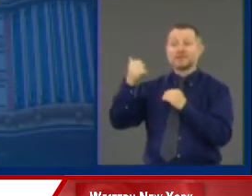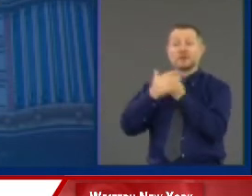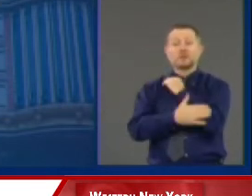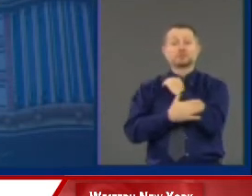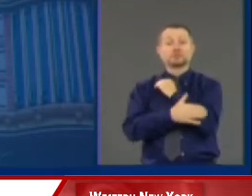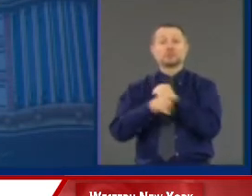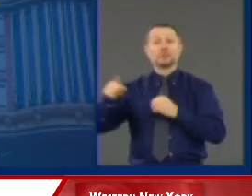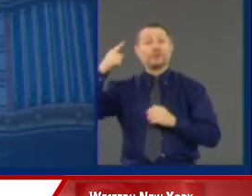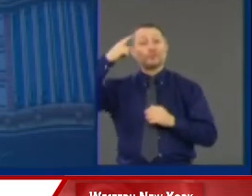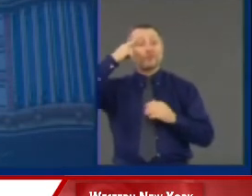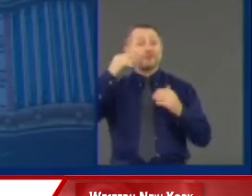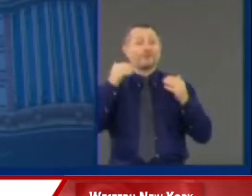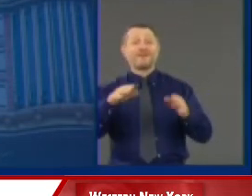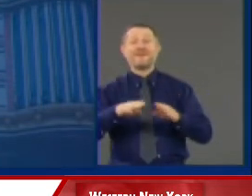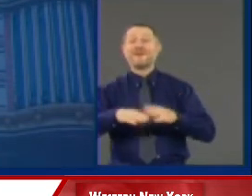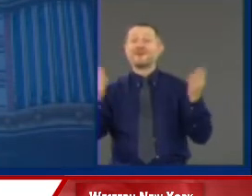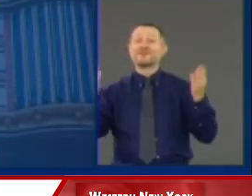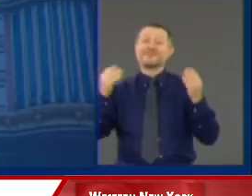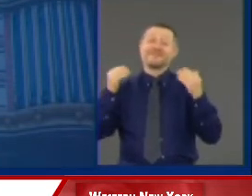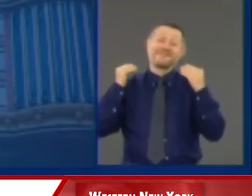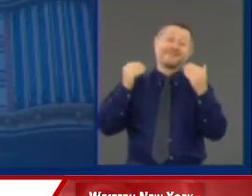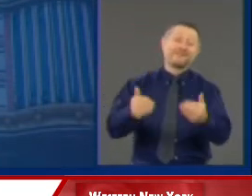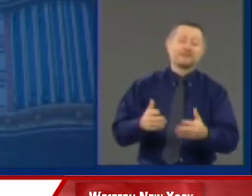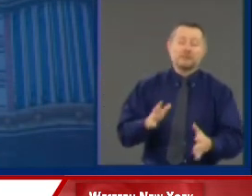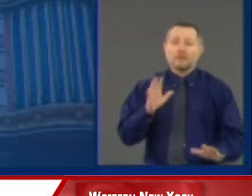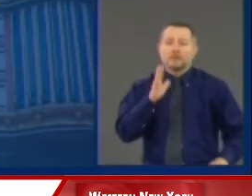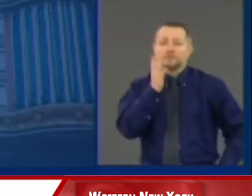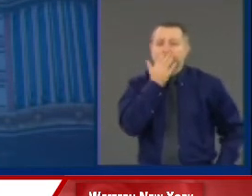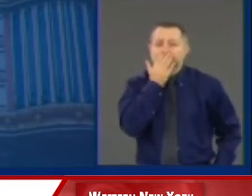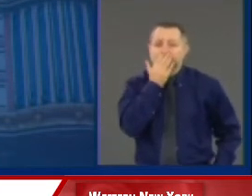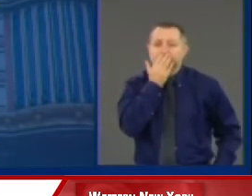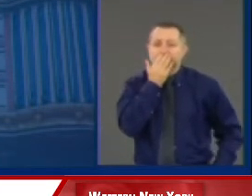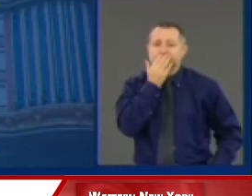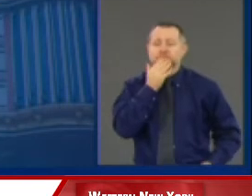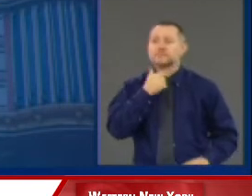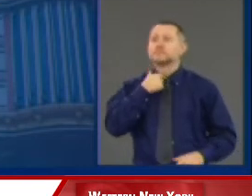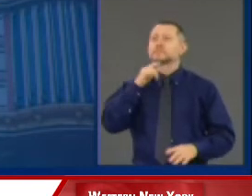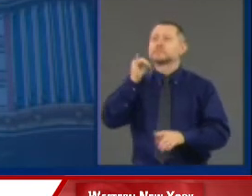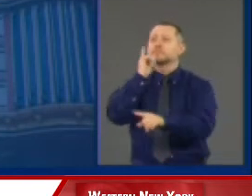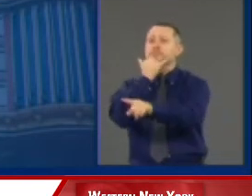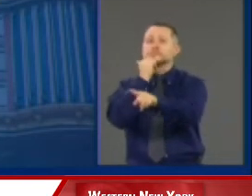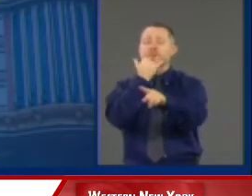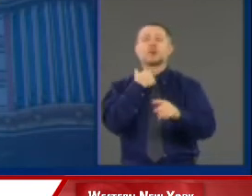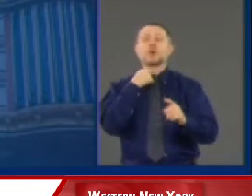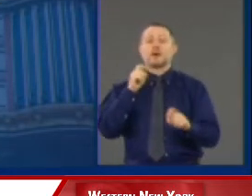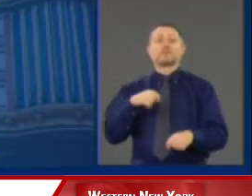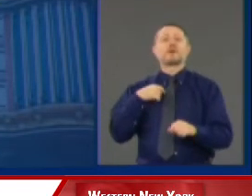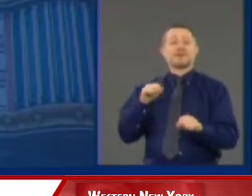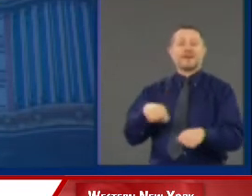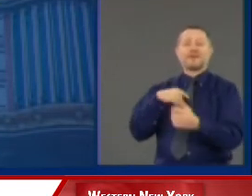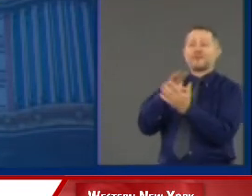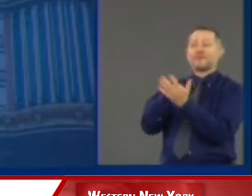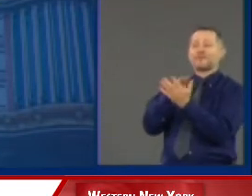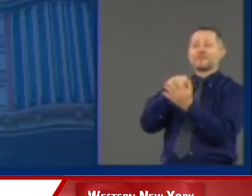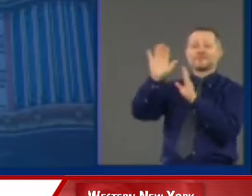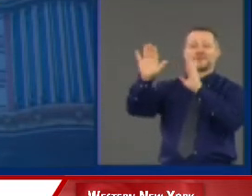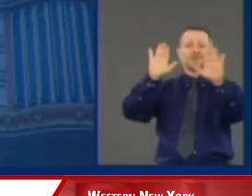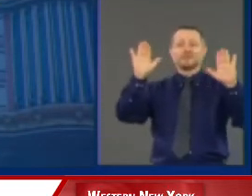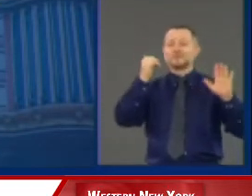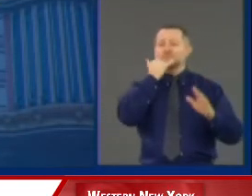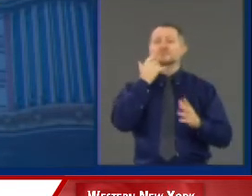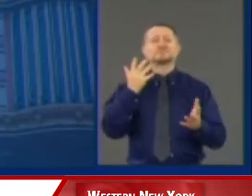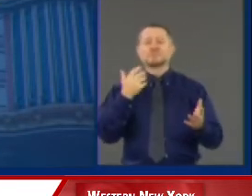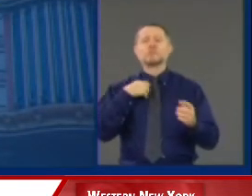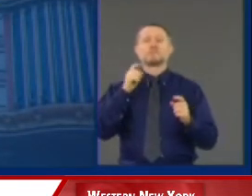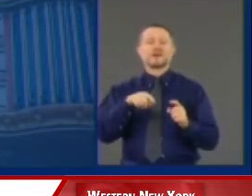a body of knowledge to know. And where we also go to global experts who we've enlisted who have gone